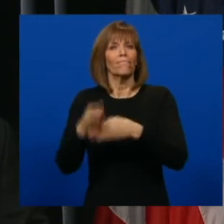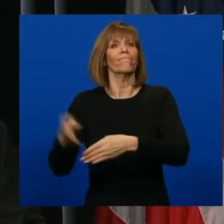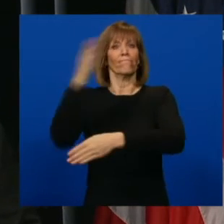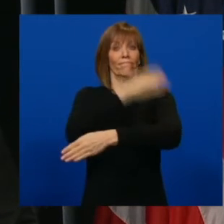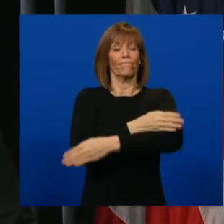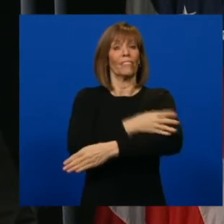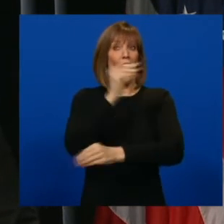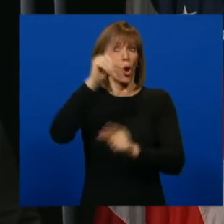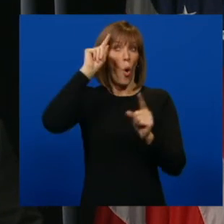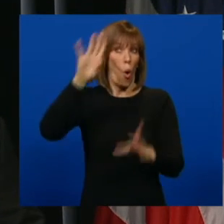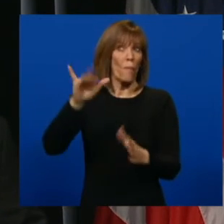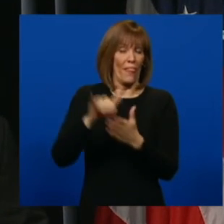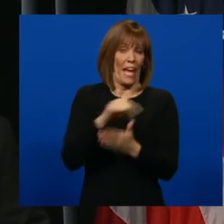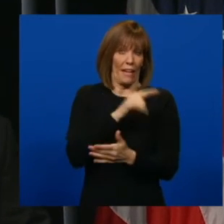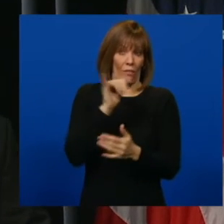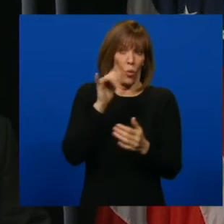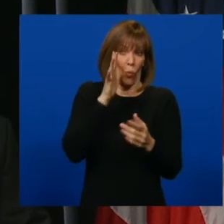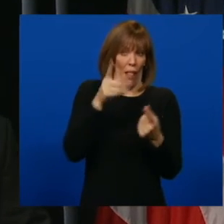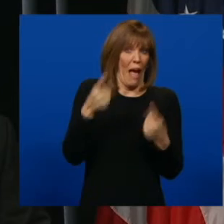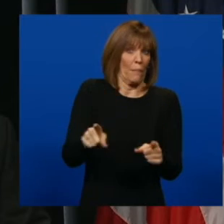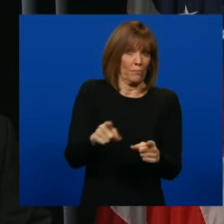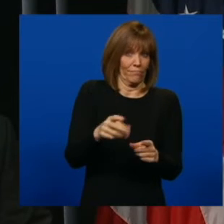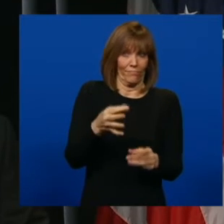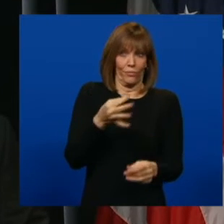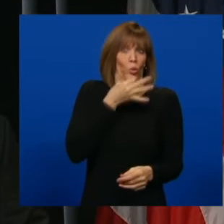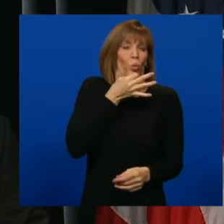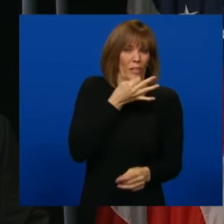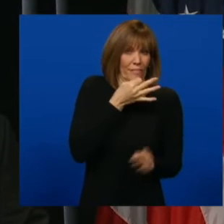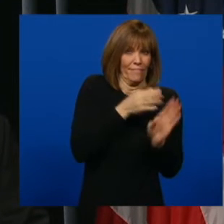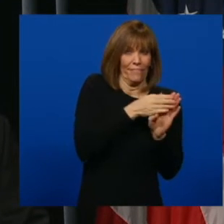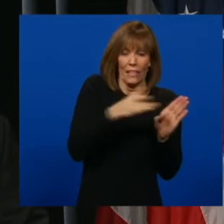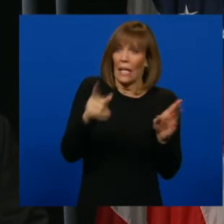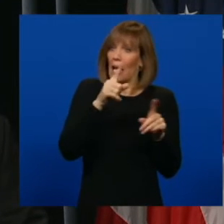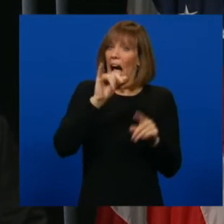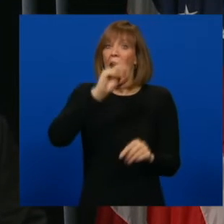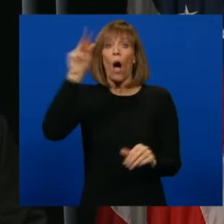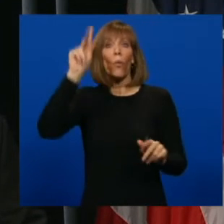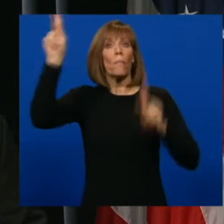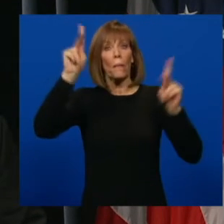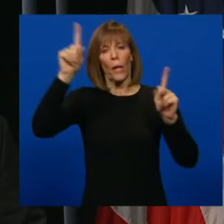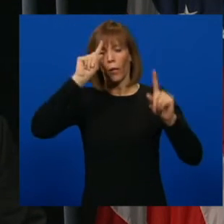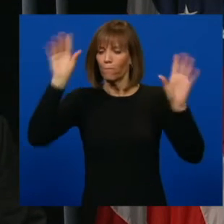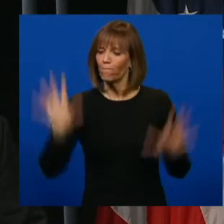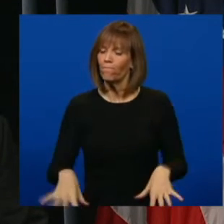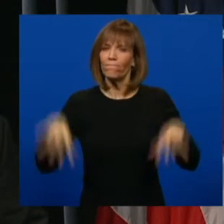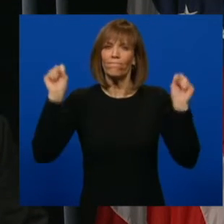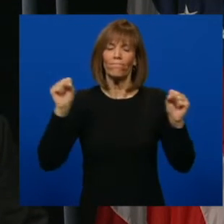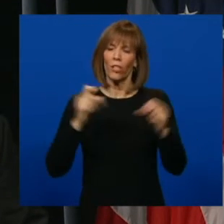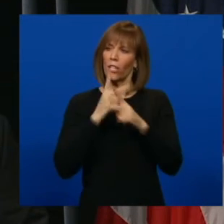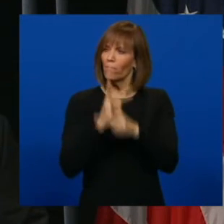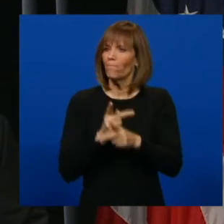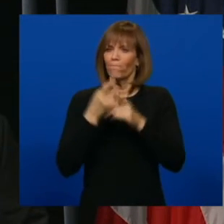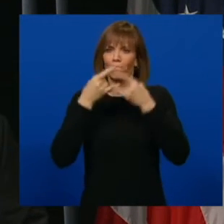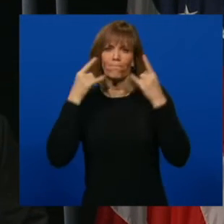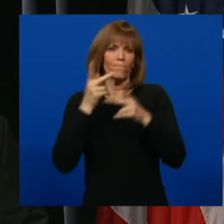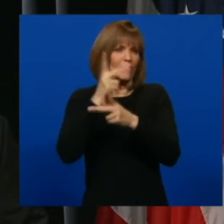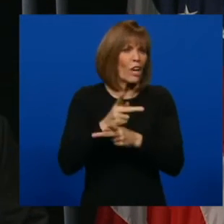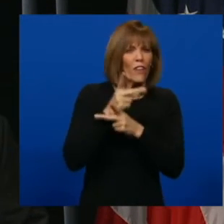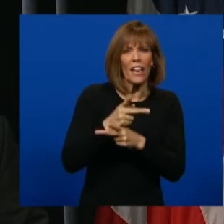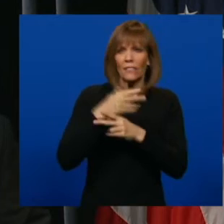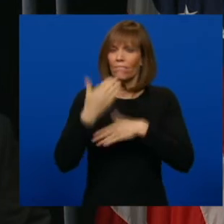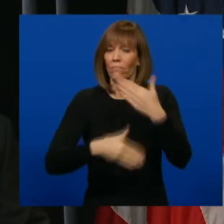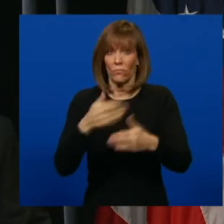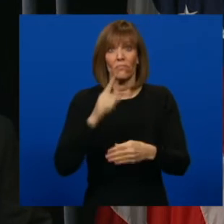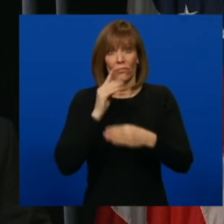in hopefully a relatively short timeframe. Iowans doubled down, and it made all the difference. Over time,